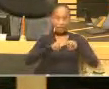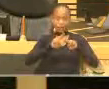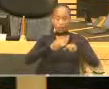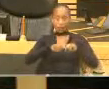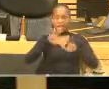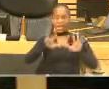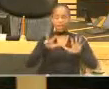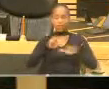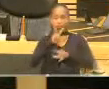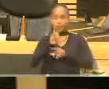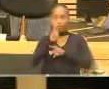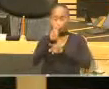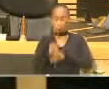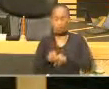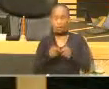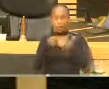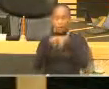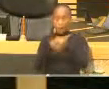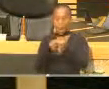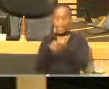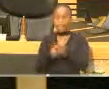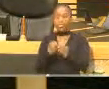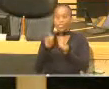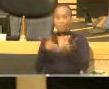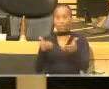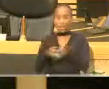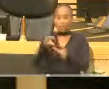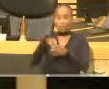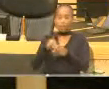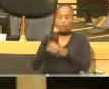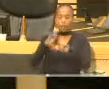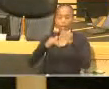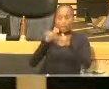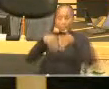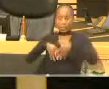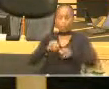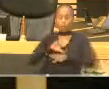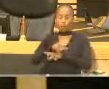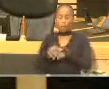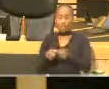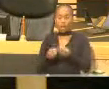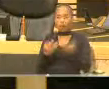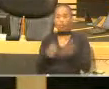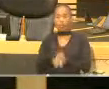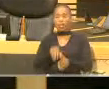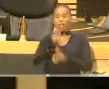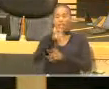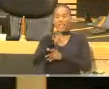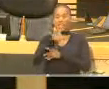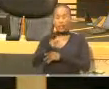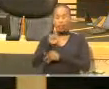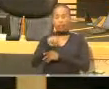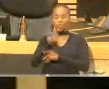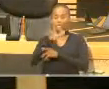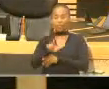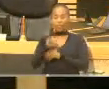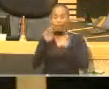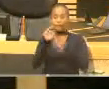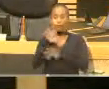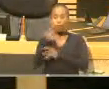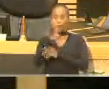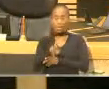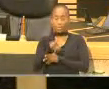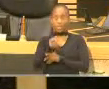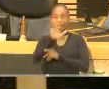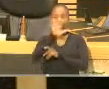spend on goods and services, including infrastructure for the province, amounted to 13.7 billion rent, and 8